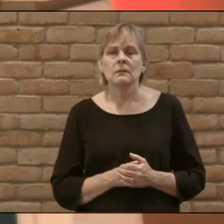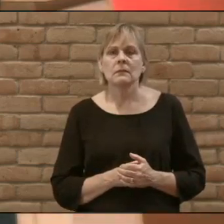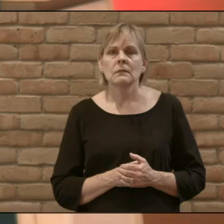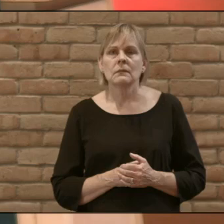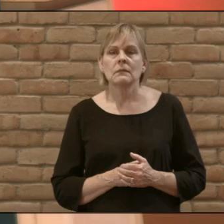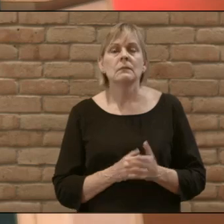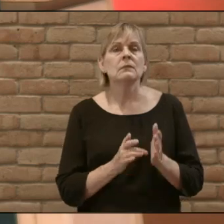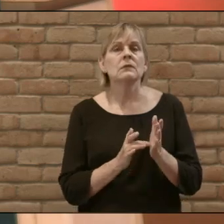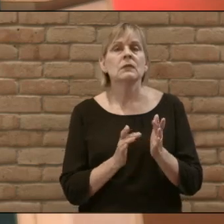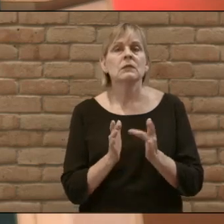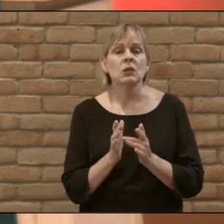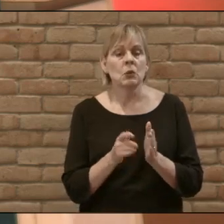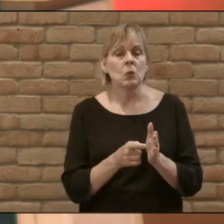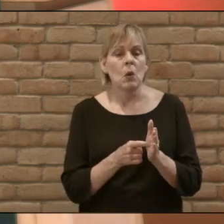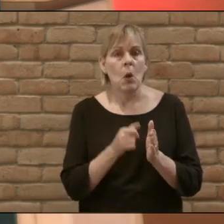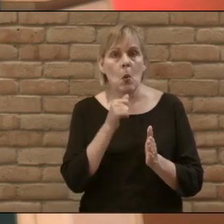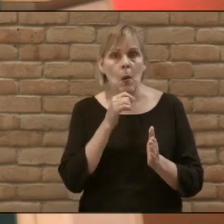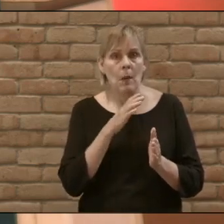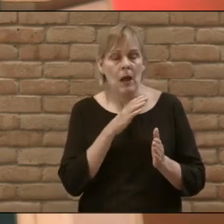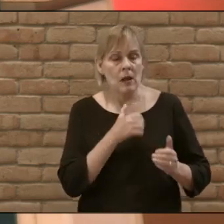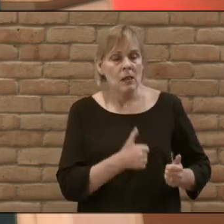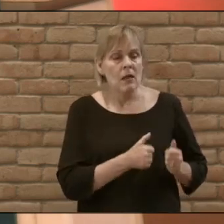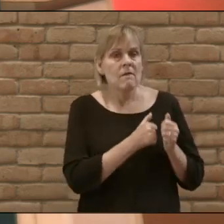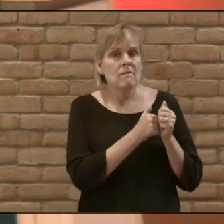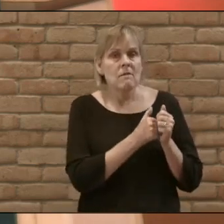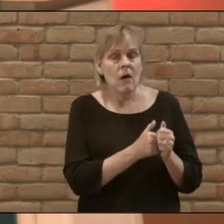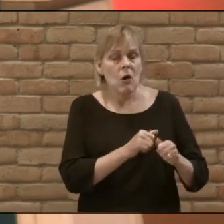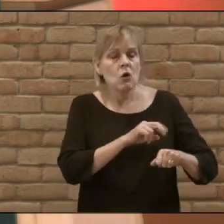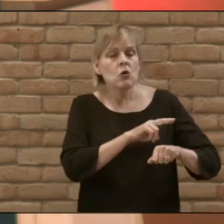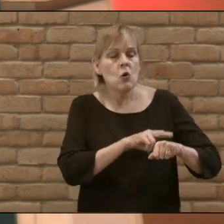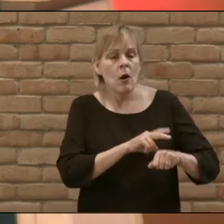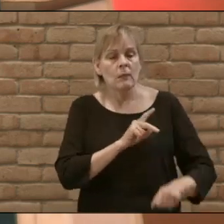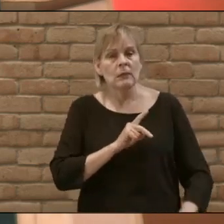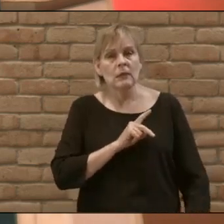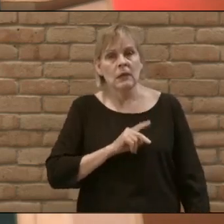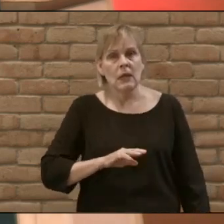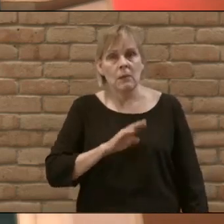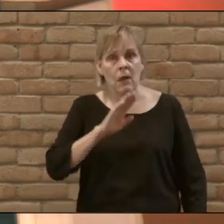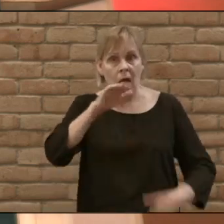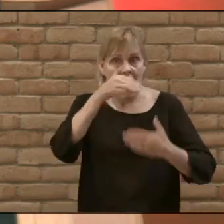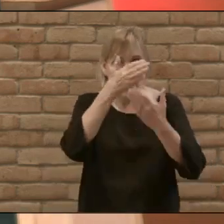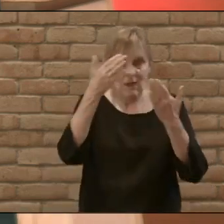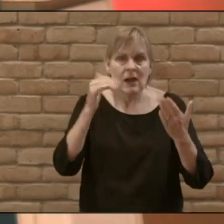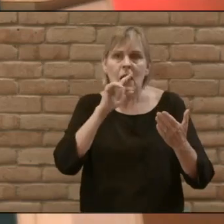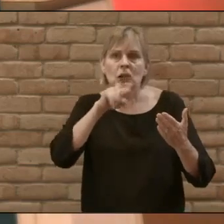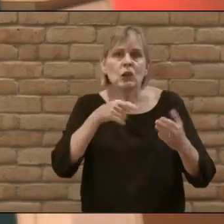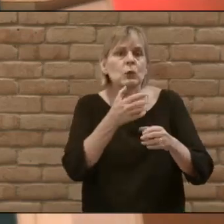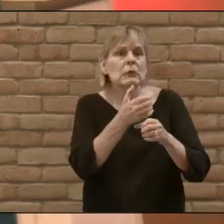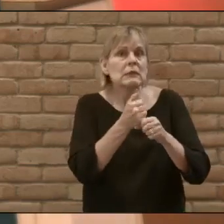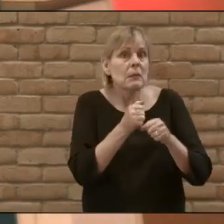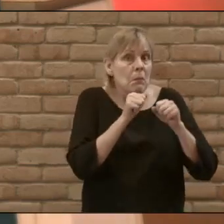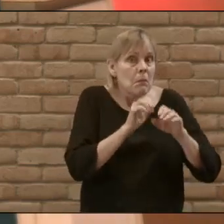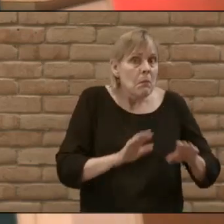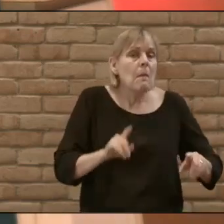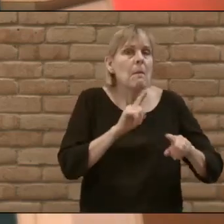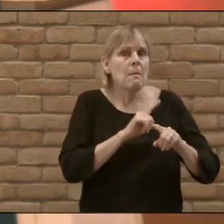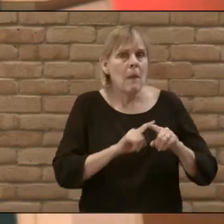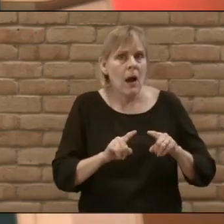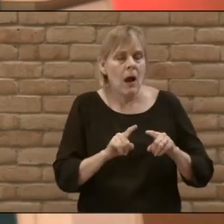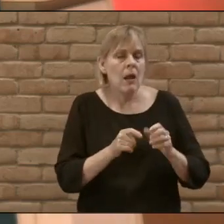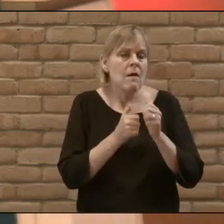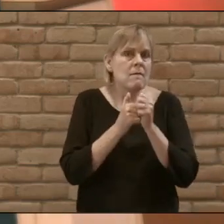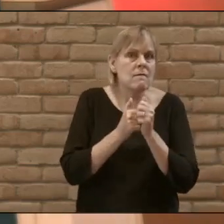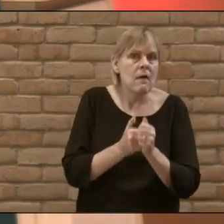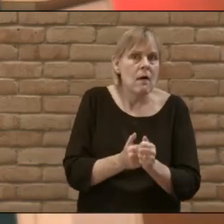he's requiring her to live according to the norms of the kingdom of heaven not just receive its benefits but to live according to the customs